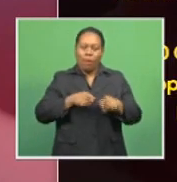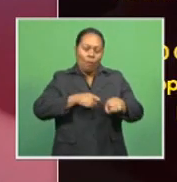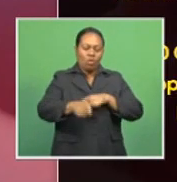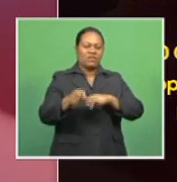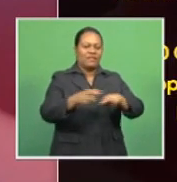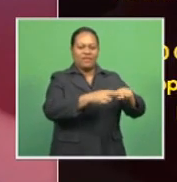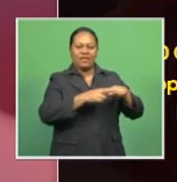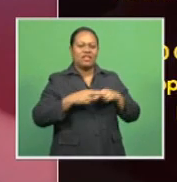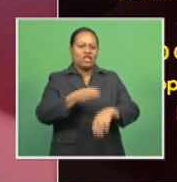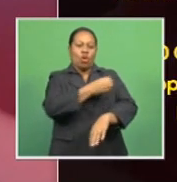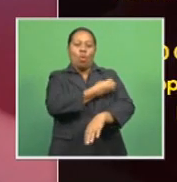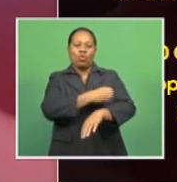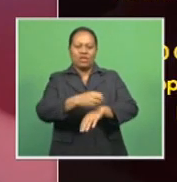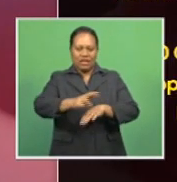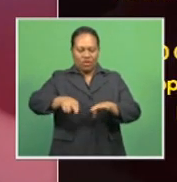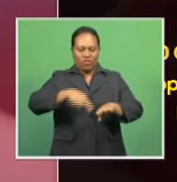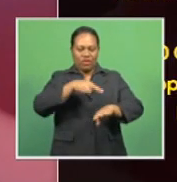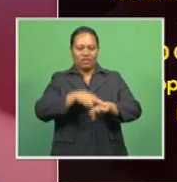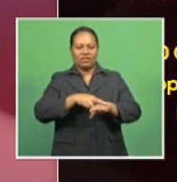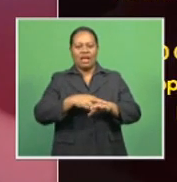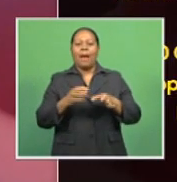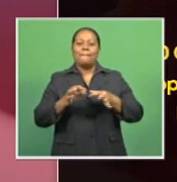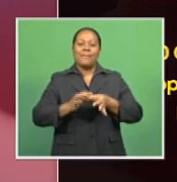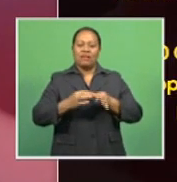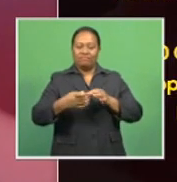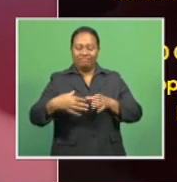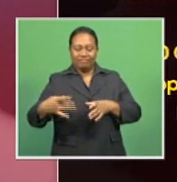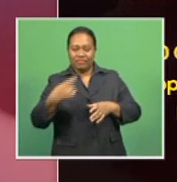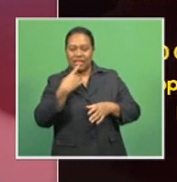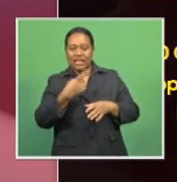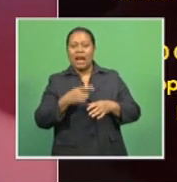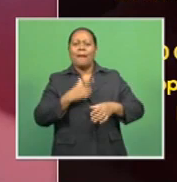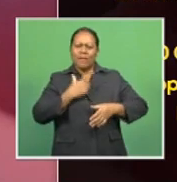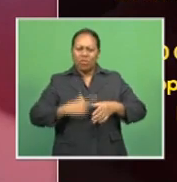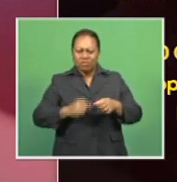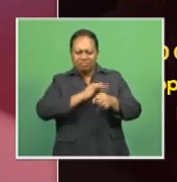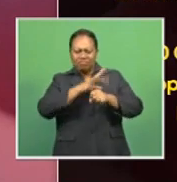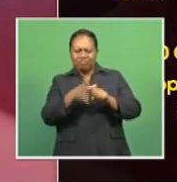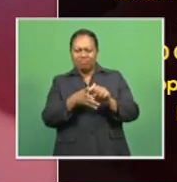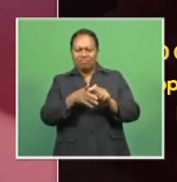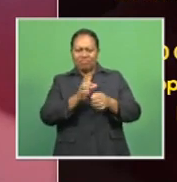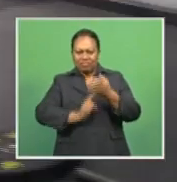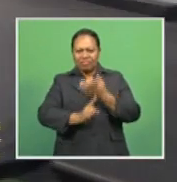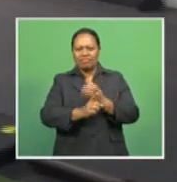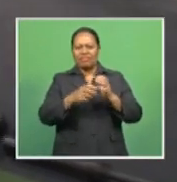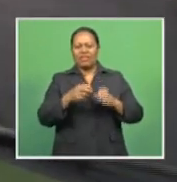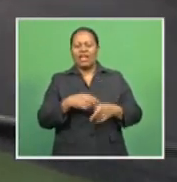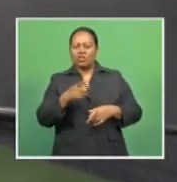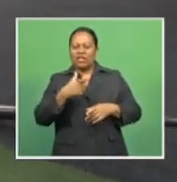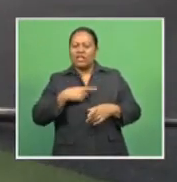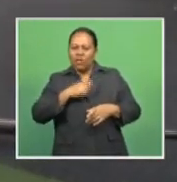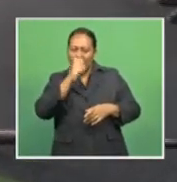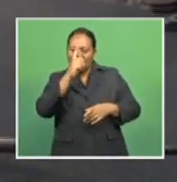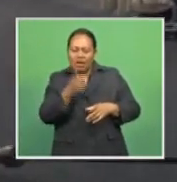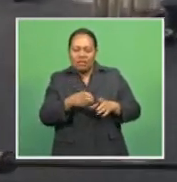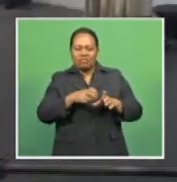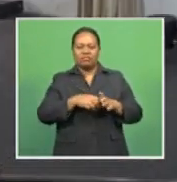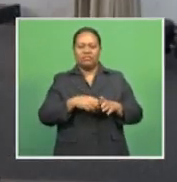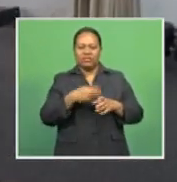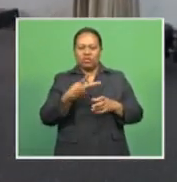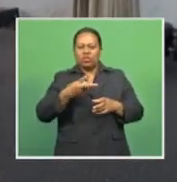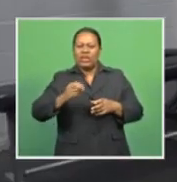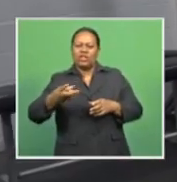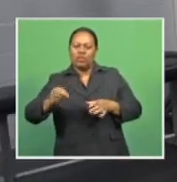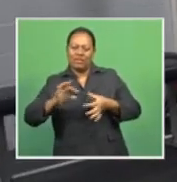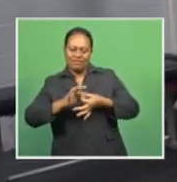and the Oceania region. Baravilala said due to the COVID-19 restrictions in place, they were unable to meet and review the 2020